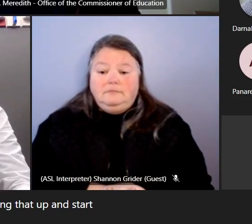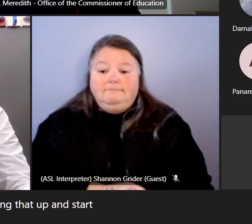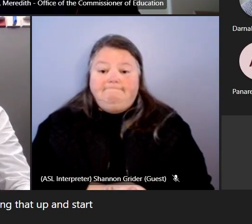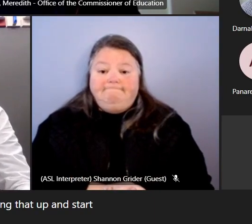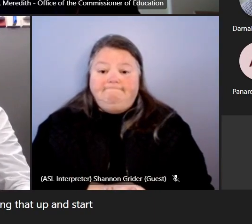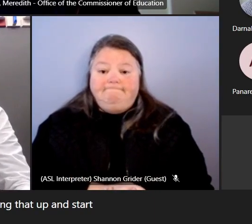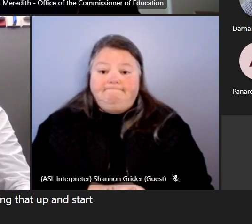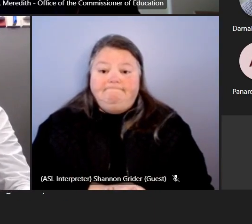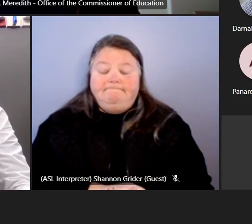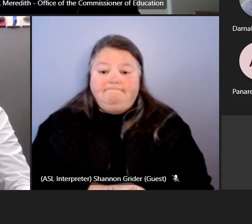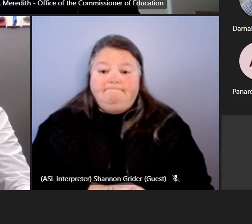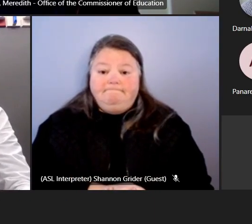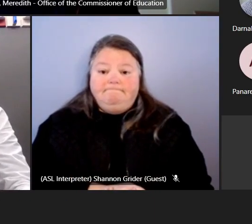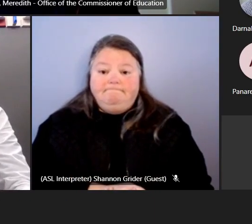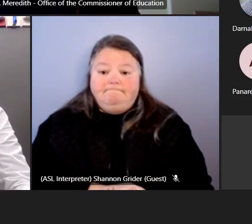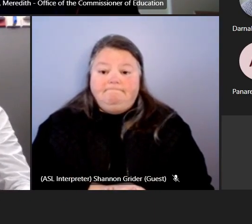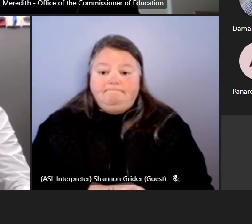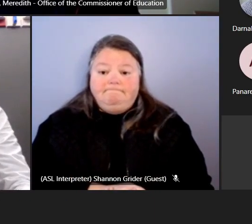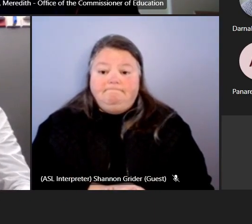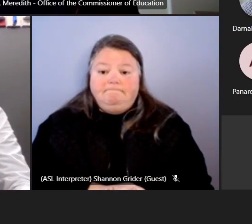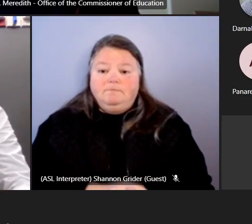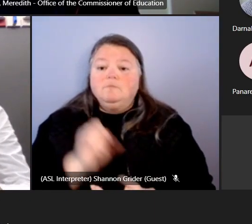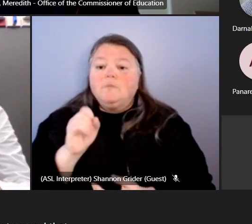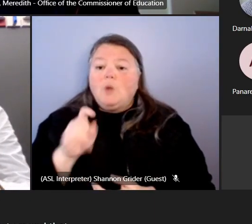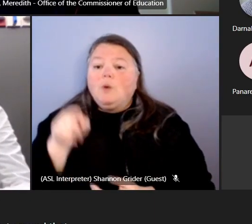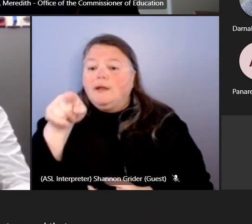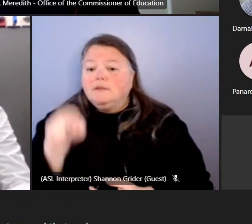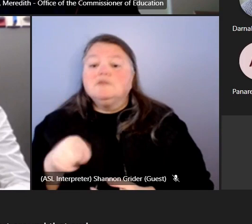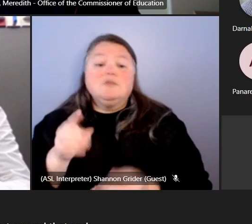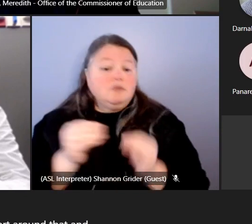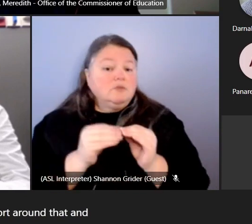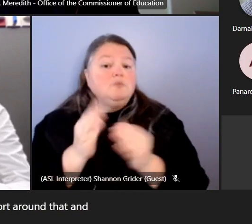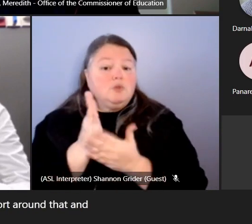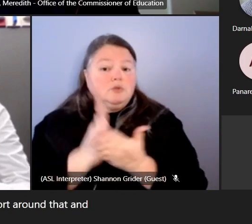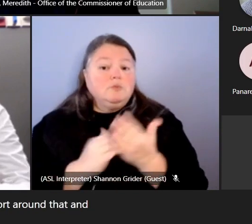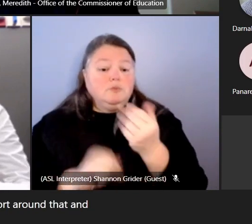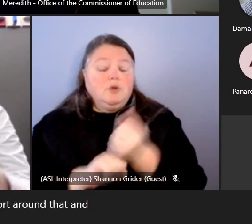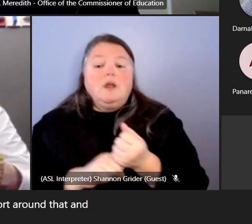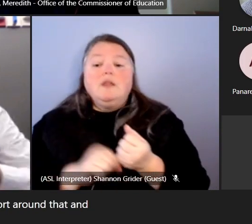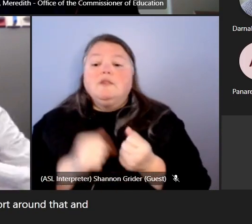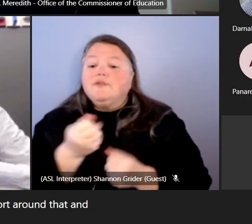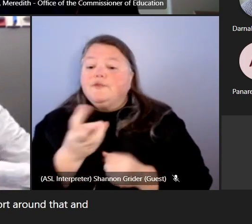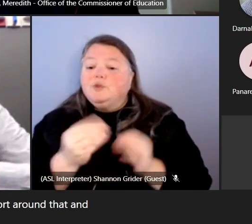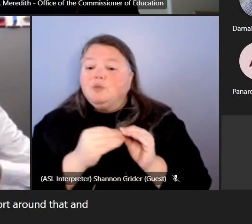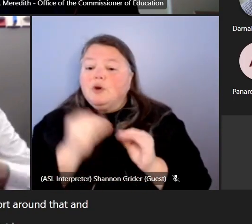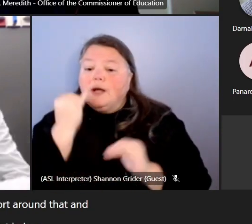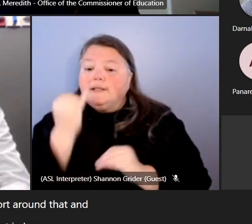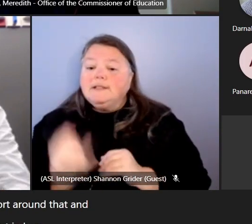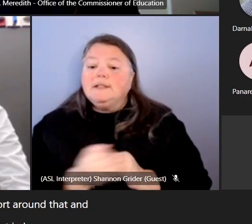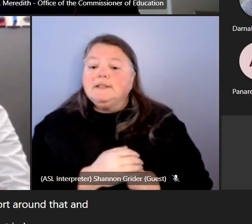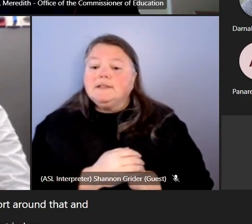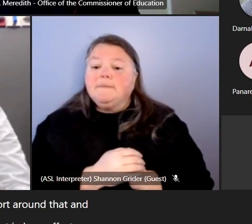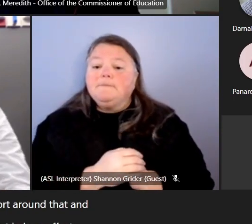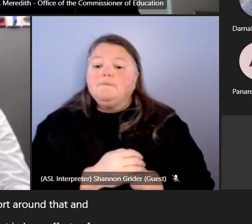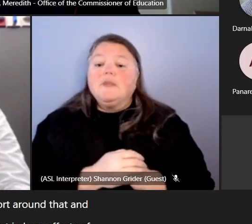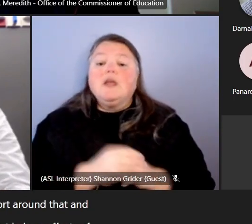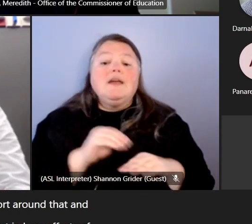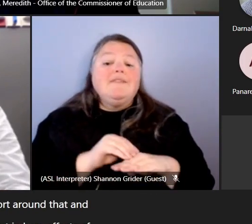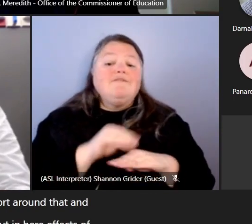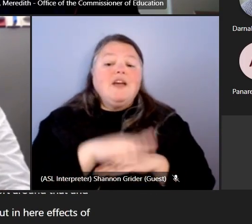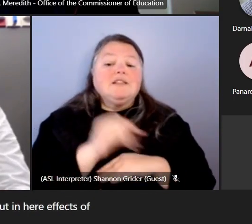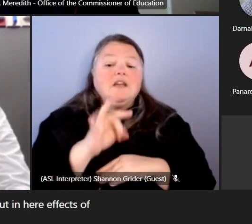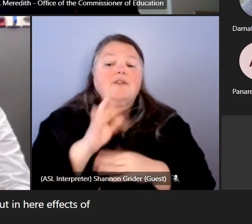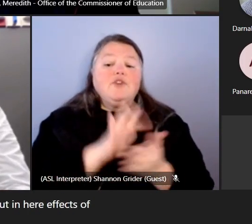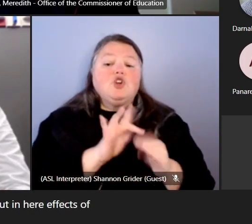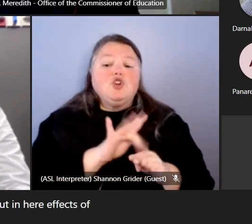um thank you so there's a uh some support around that and then there's been a couple more ideas put in here um effects of early